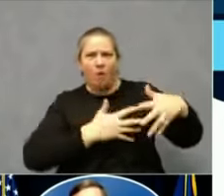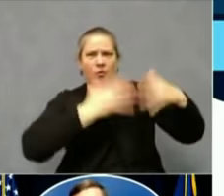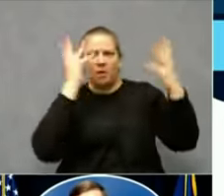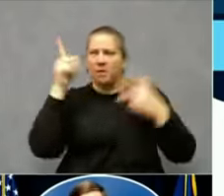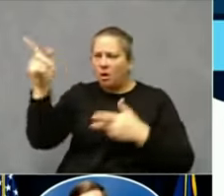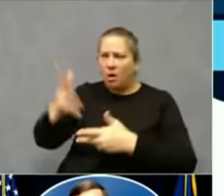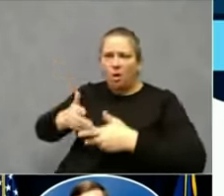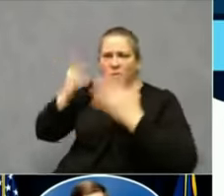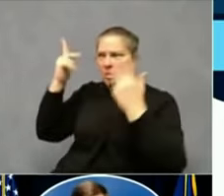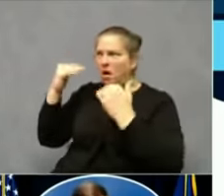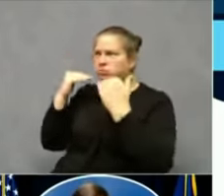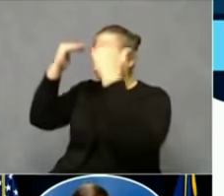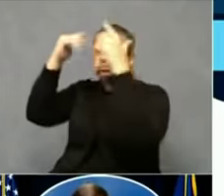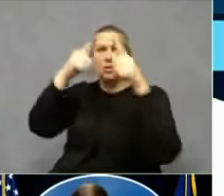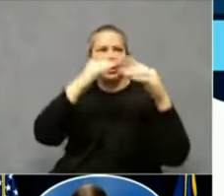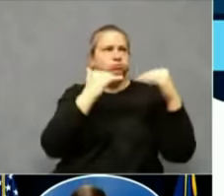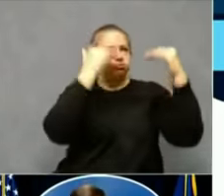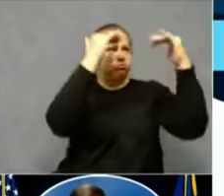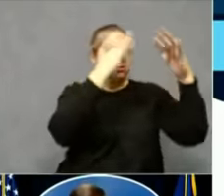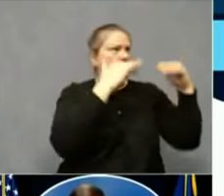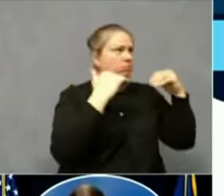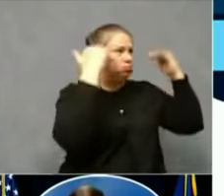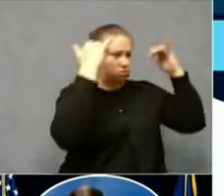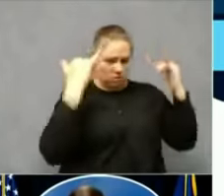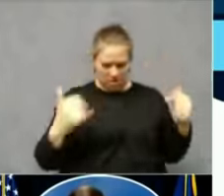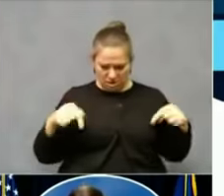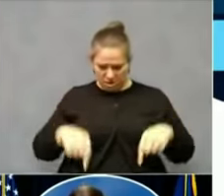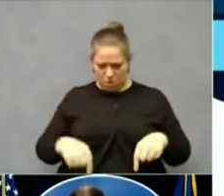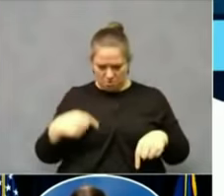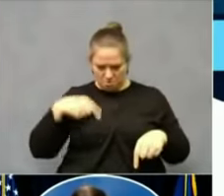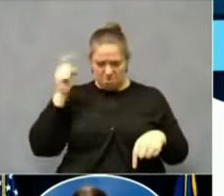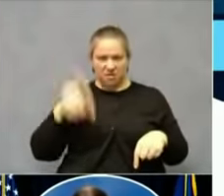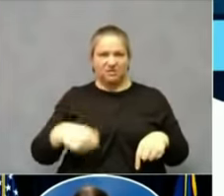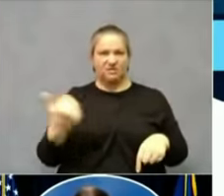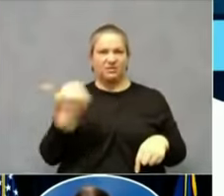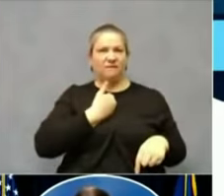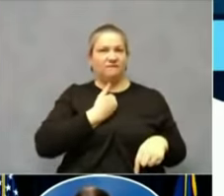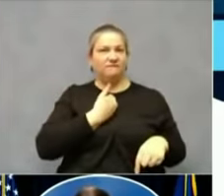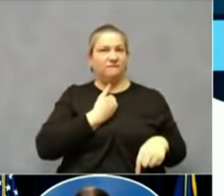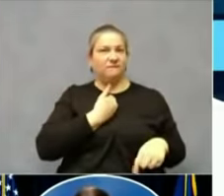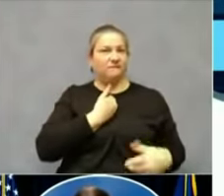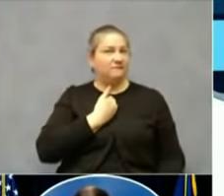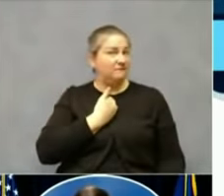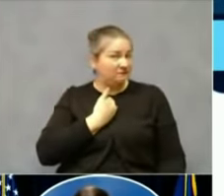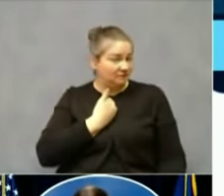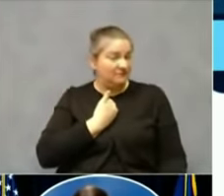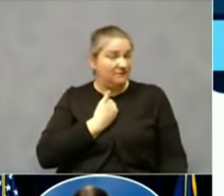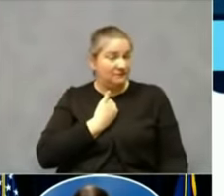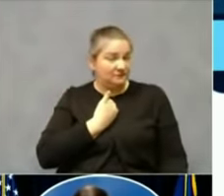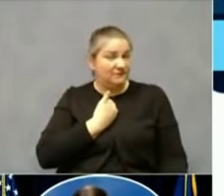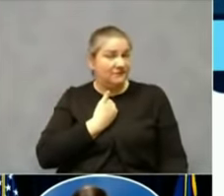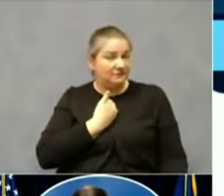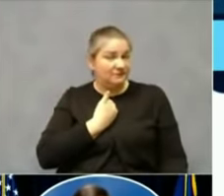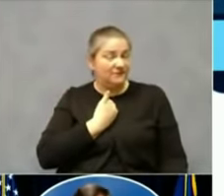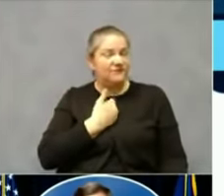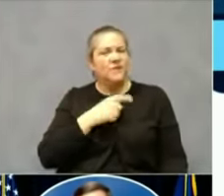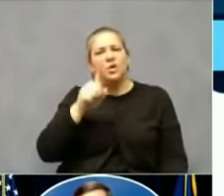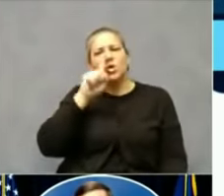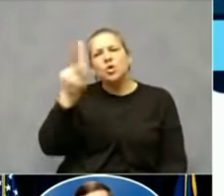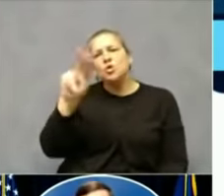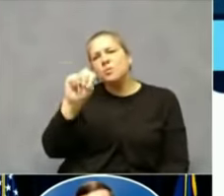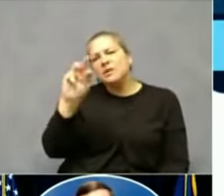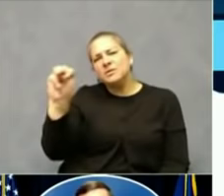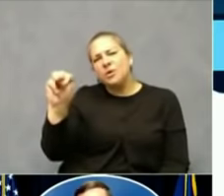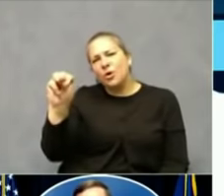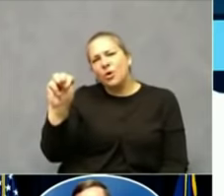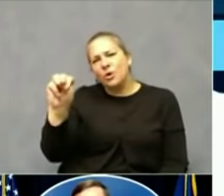And the threat is so very real. You look at places like New Mexico, running out of